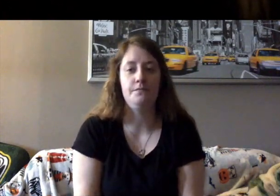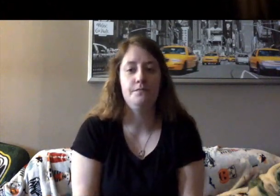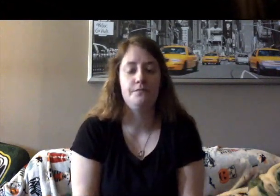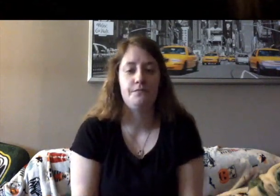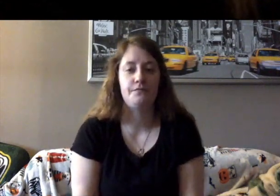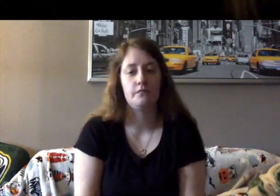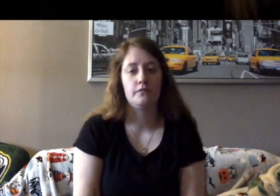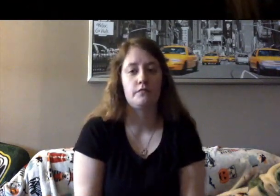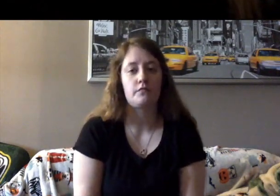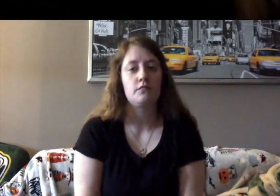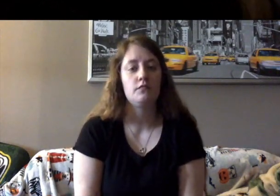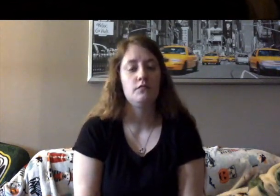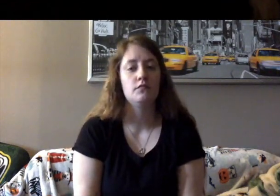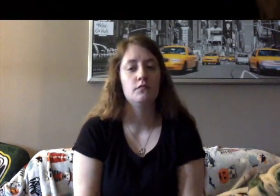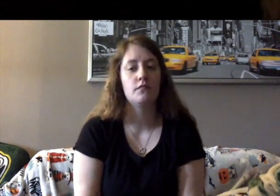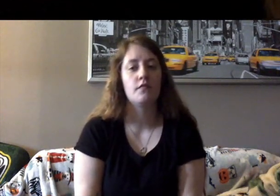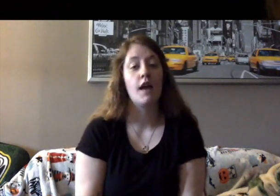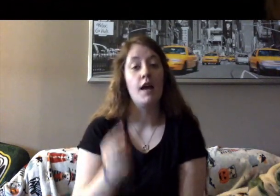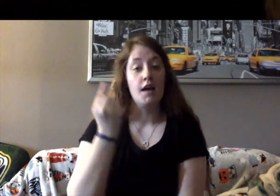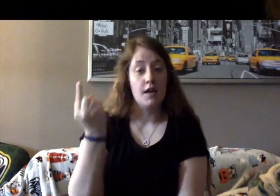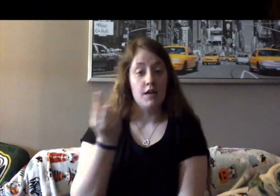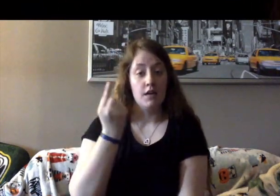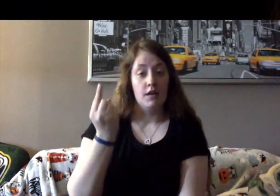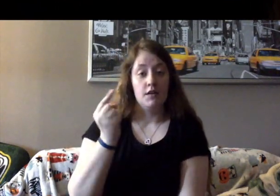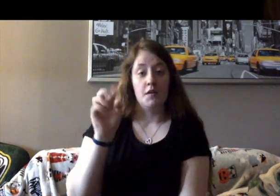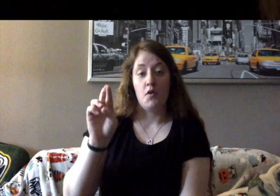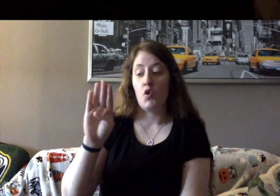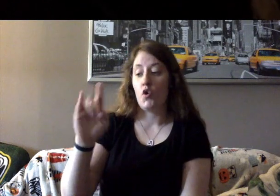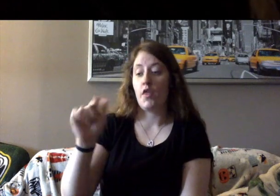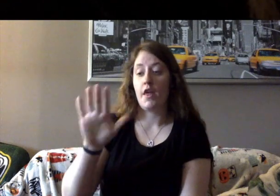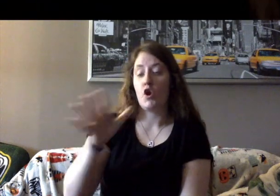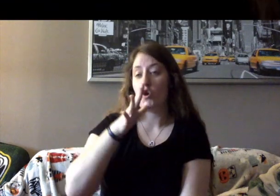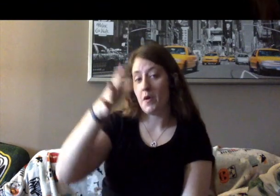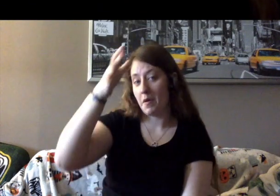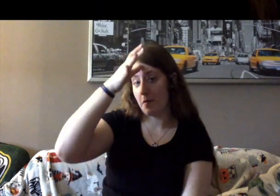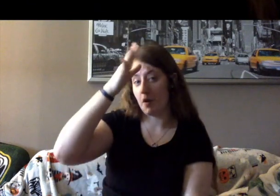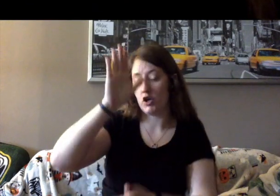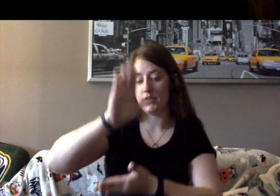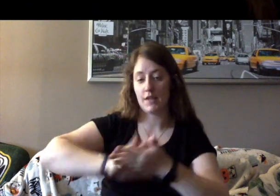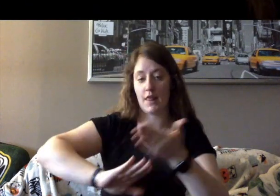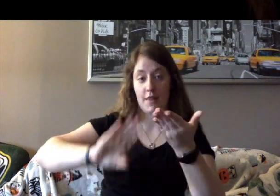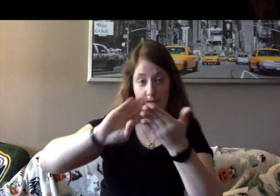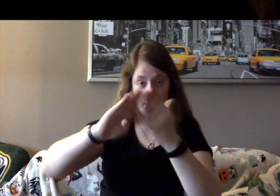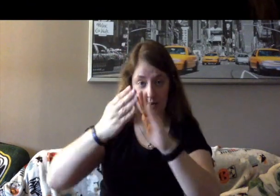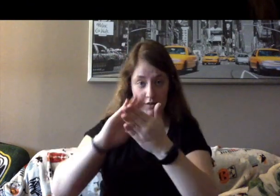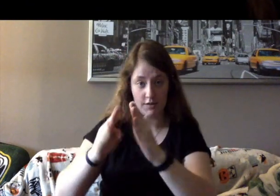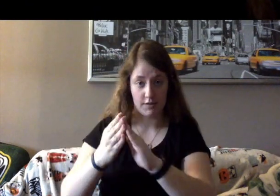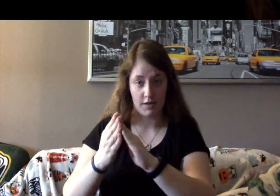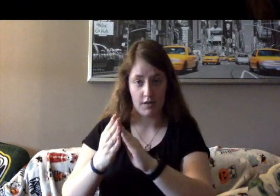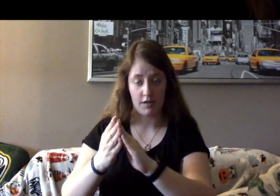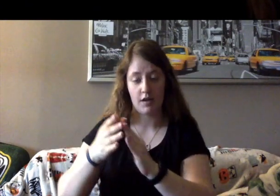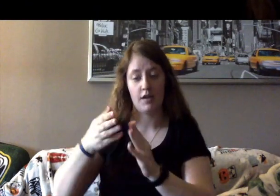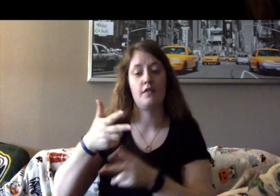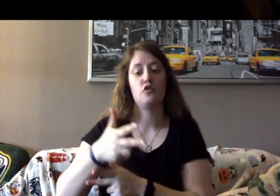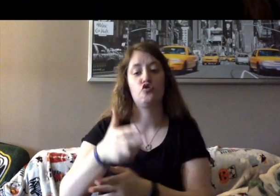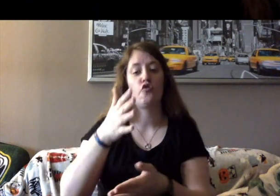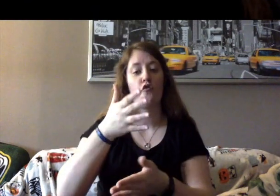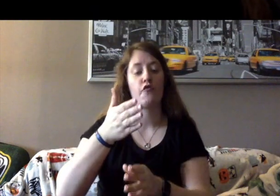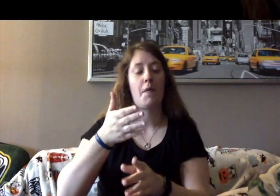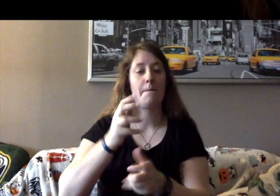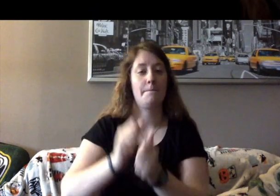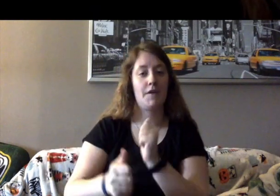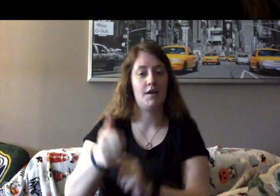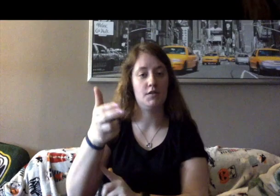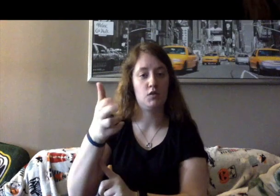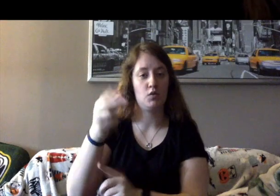Sometimes Ruth and her parents took car trips out of the crowded city. As they drove past a hotel in Pennsylvania, Ruth